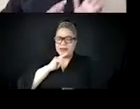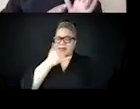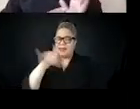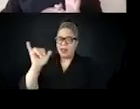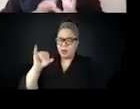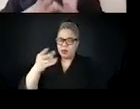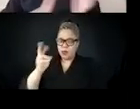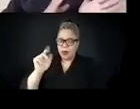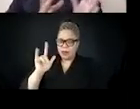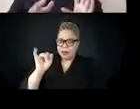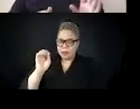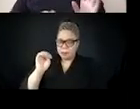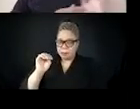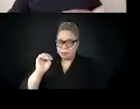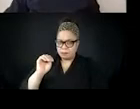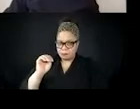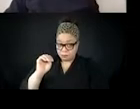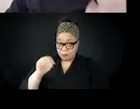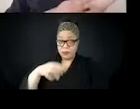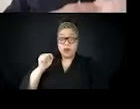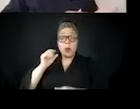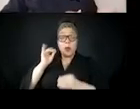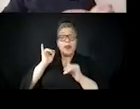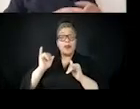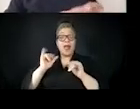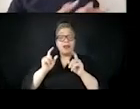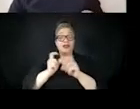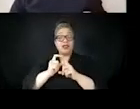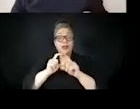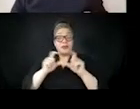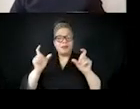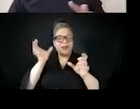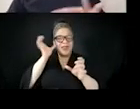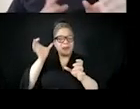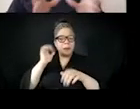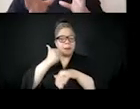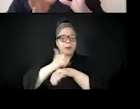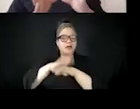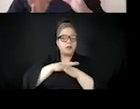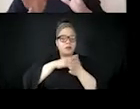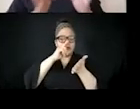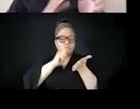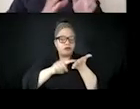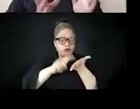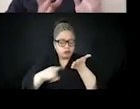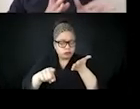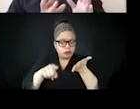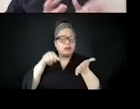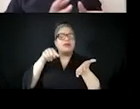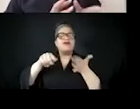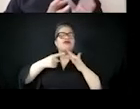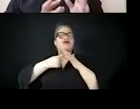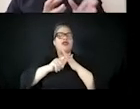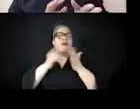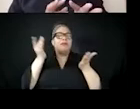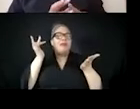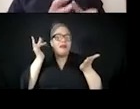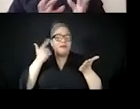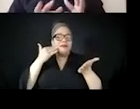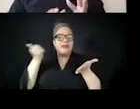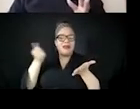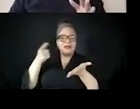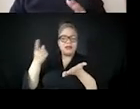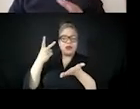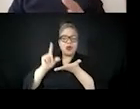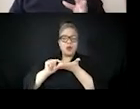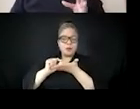started because two newspapers based in New York, the New York Journal and the New York World were sort of battling back and forth in an effort to